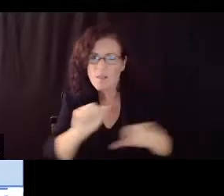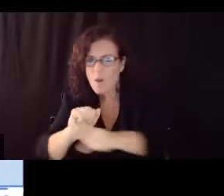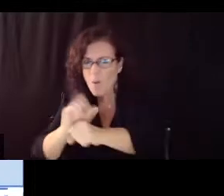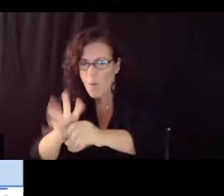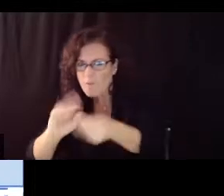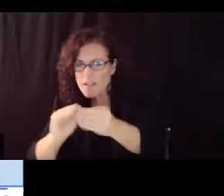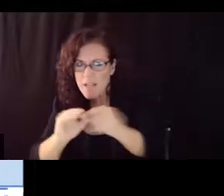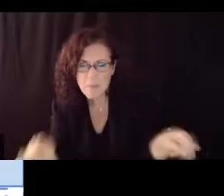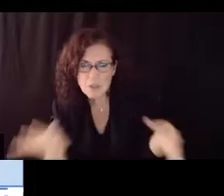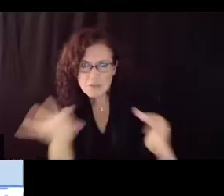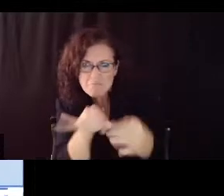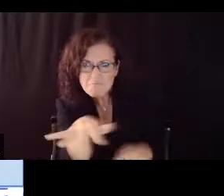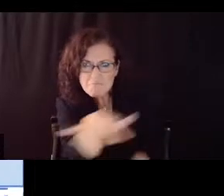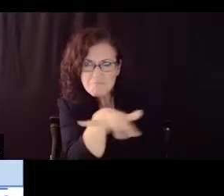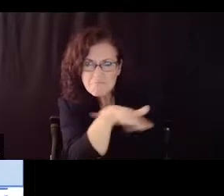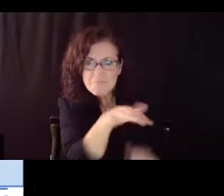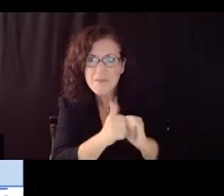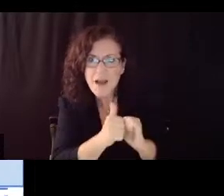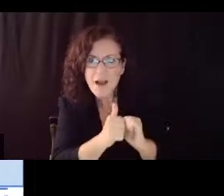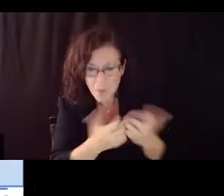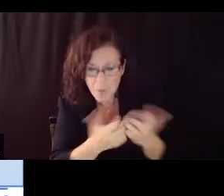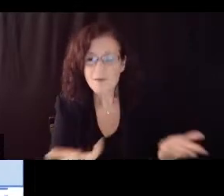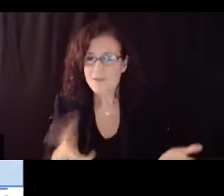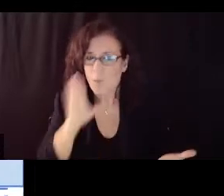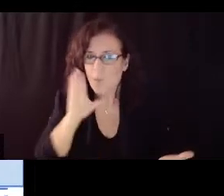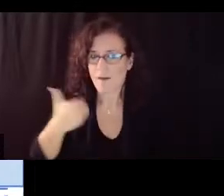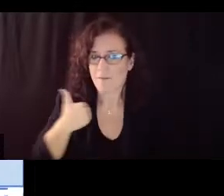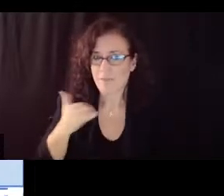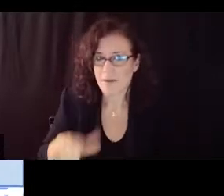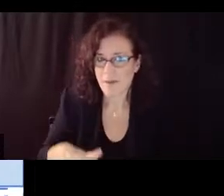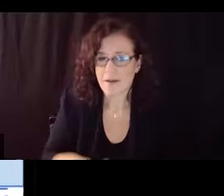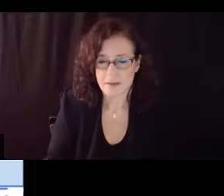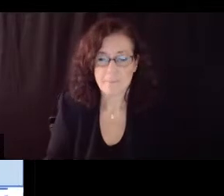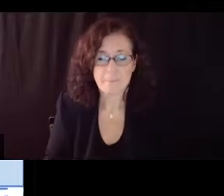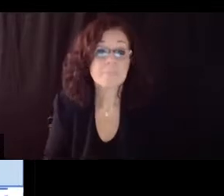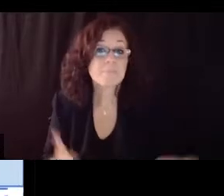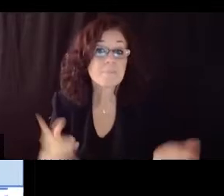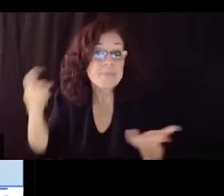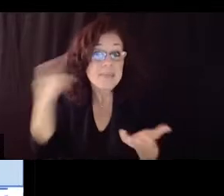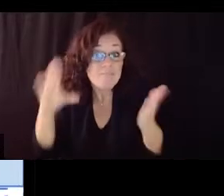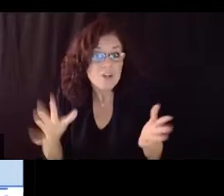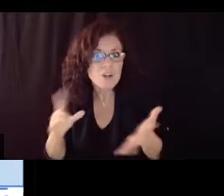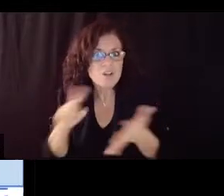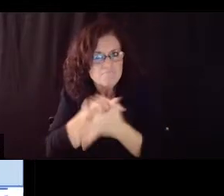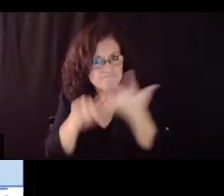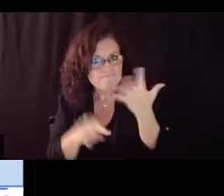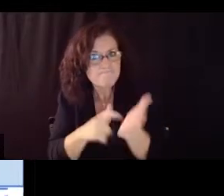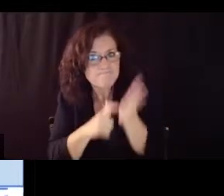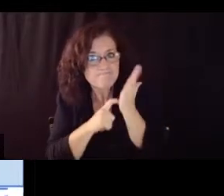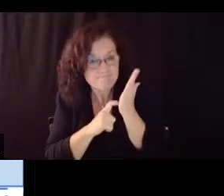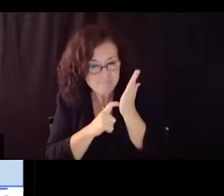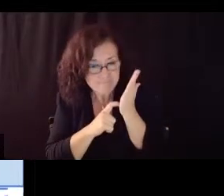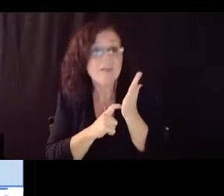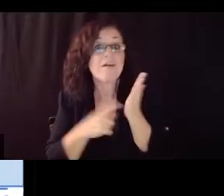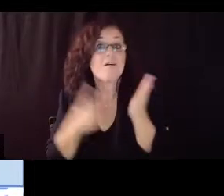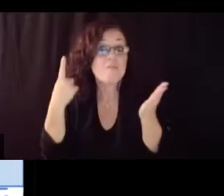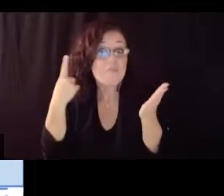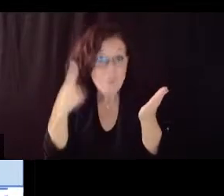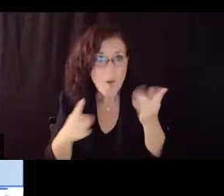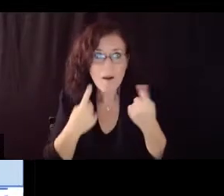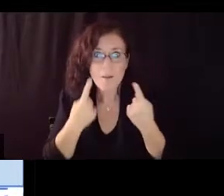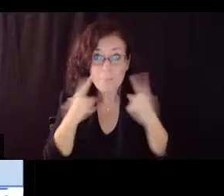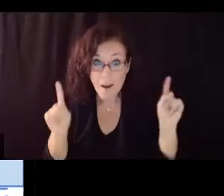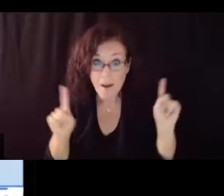level put forward by the governor but these are key elements that are put in place so we can both have in-person instruction